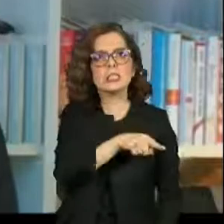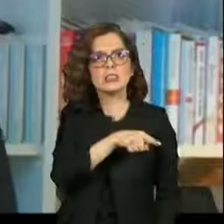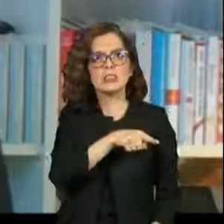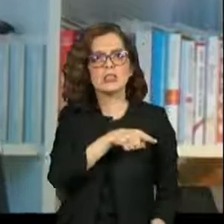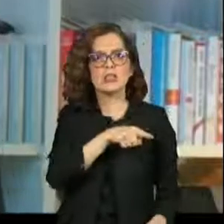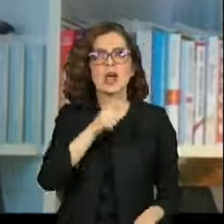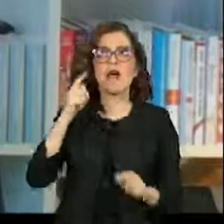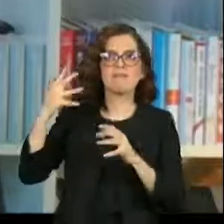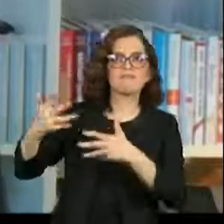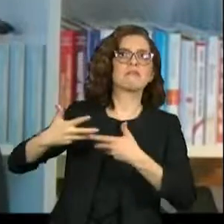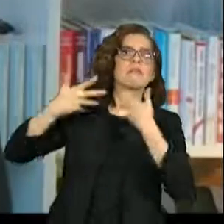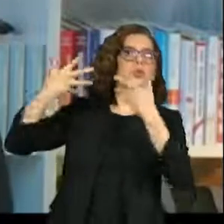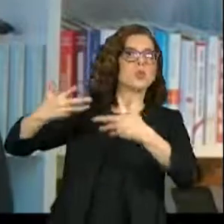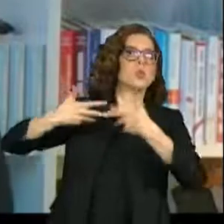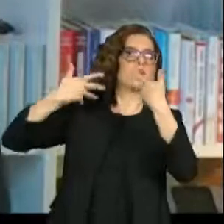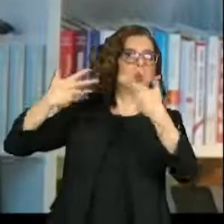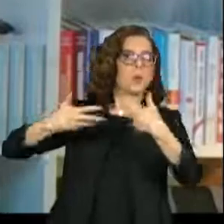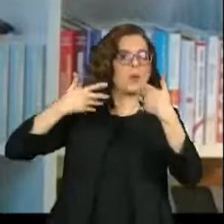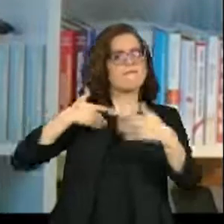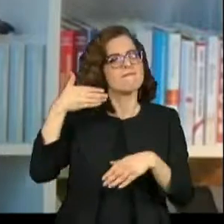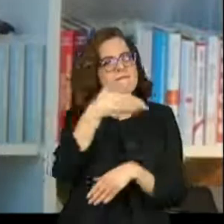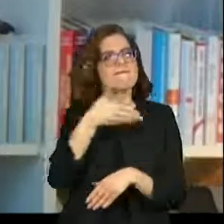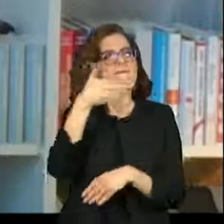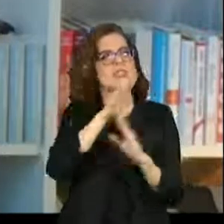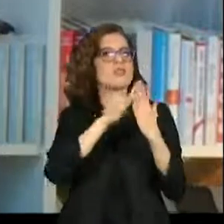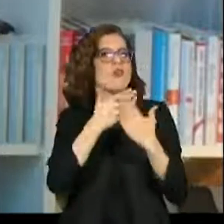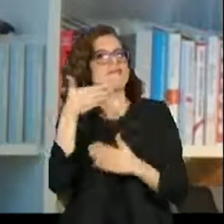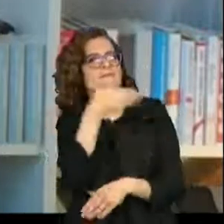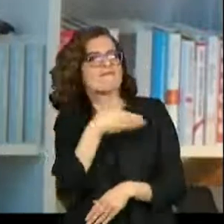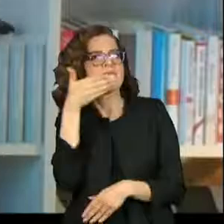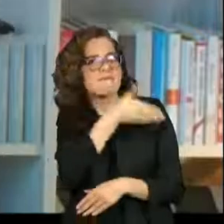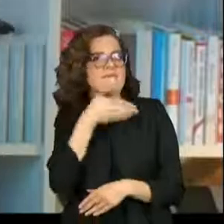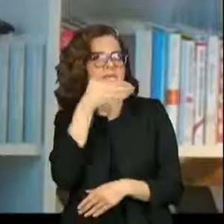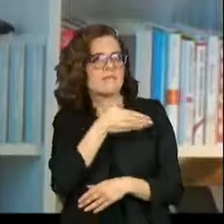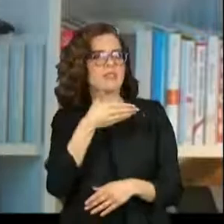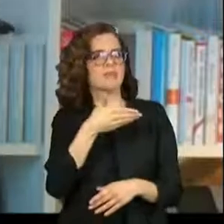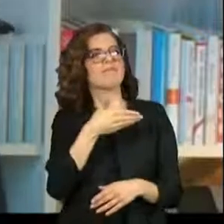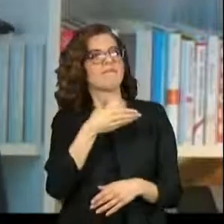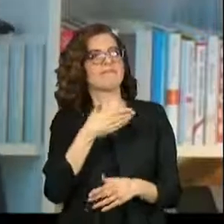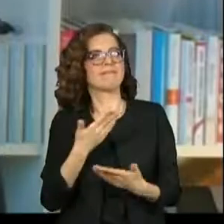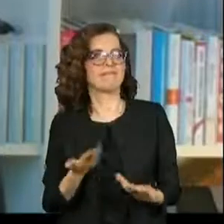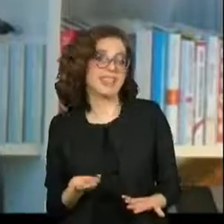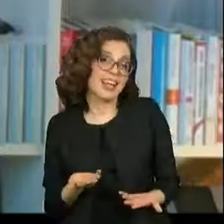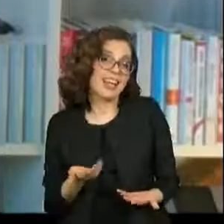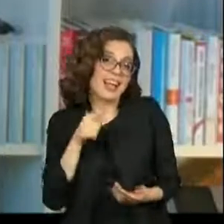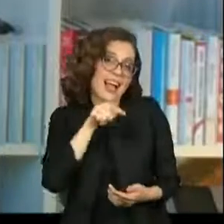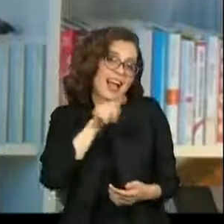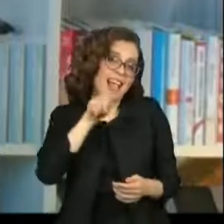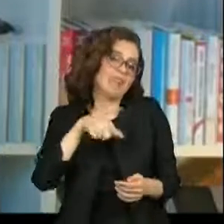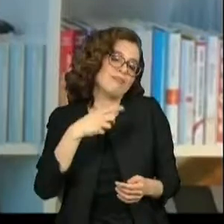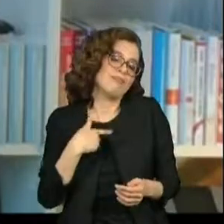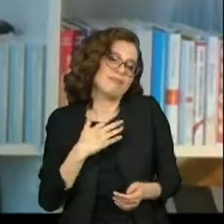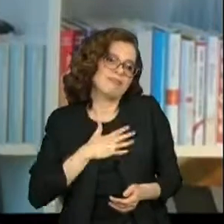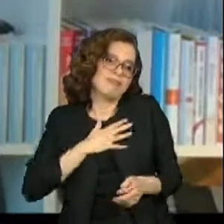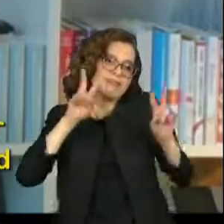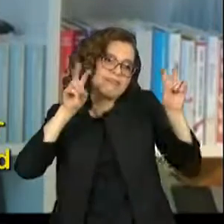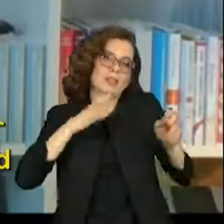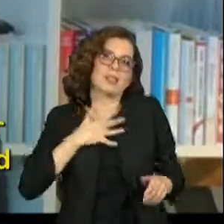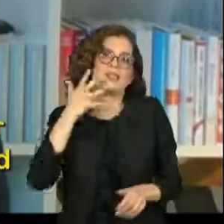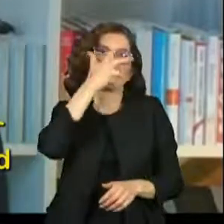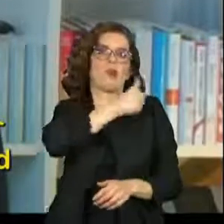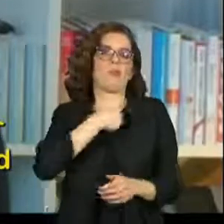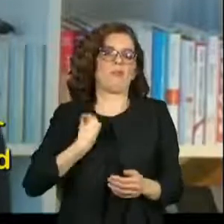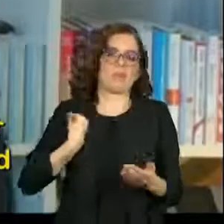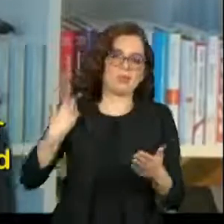you know, we were really encouraged to do well at school. And that was my salvation. And